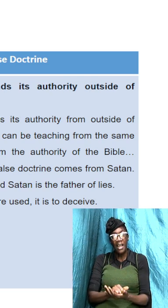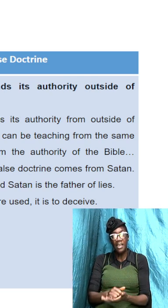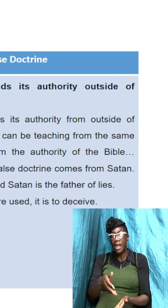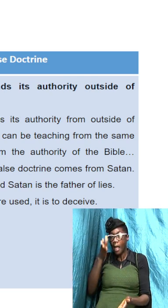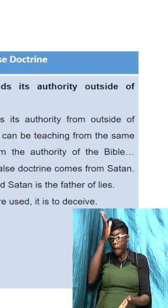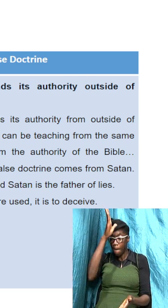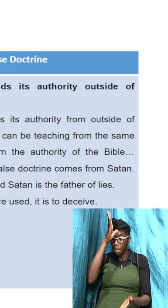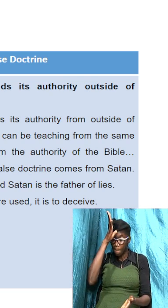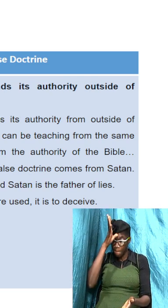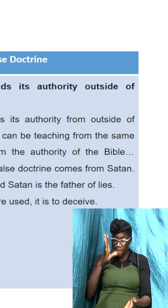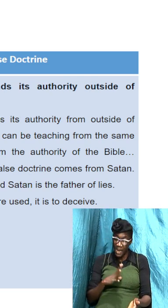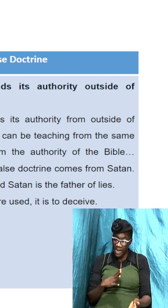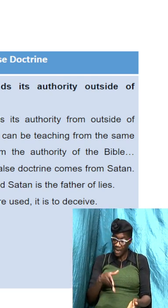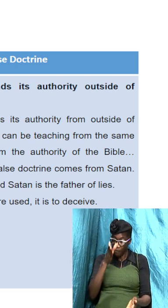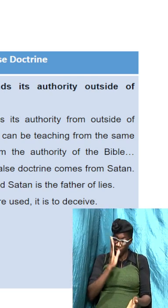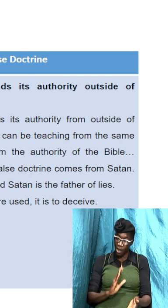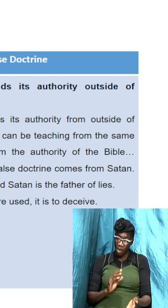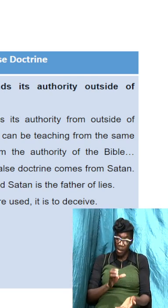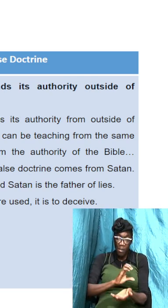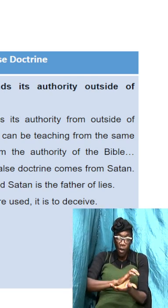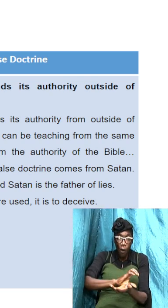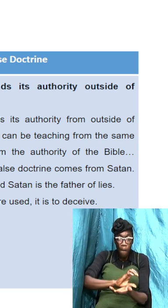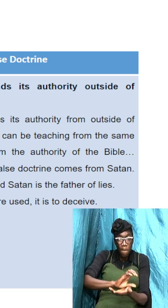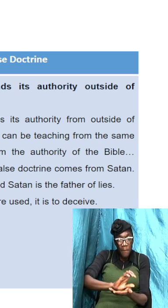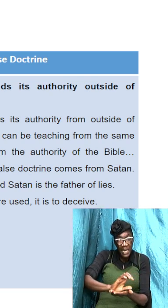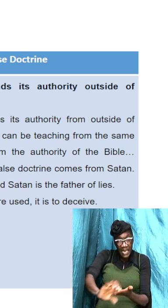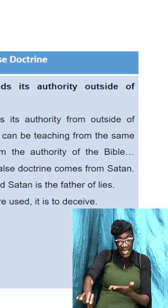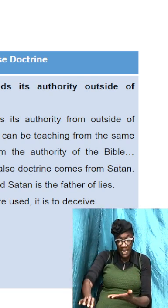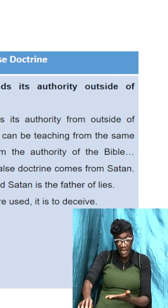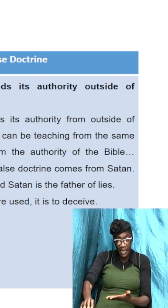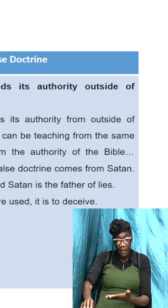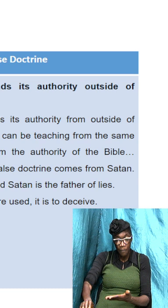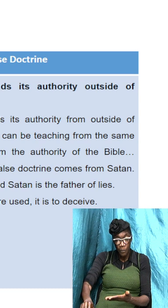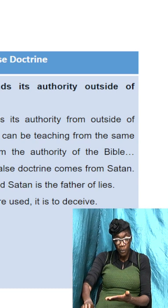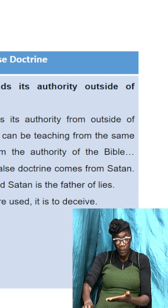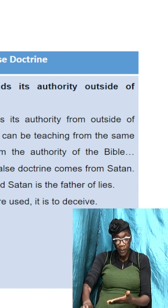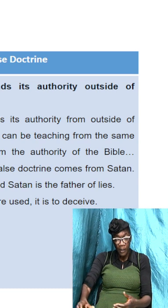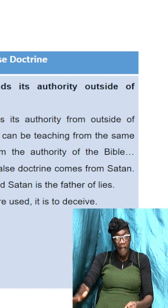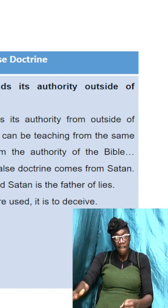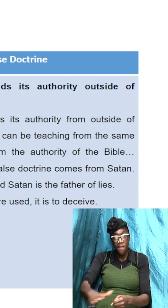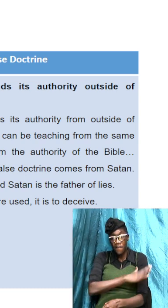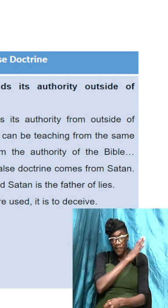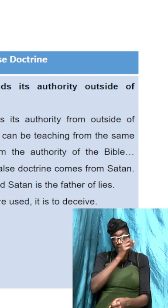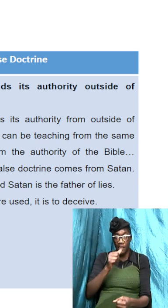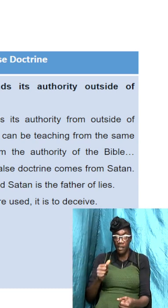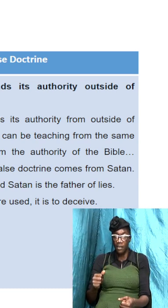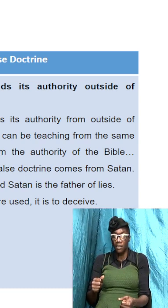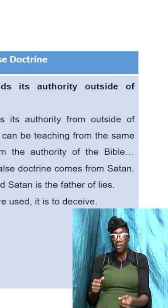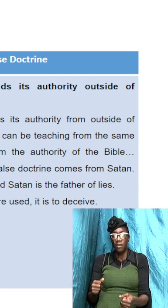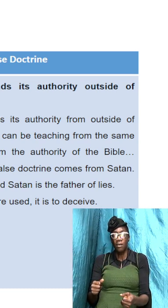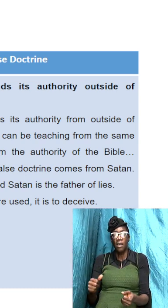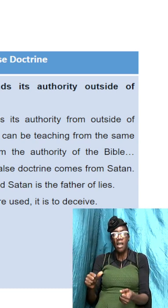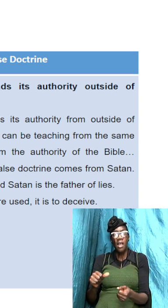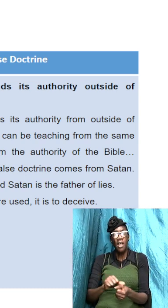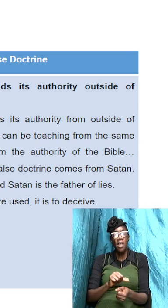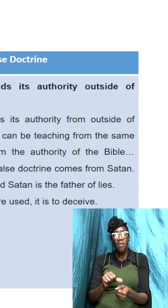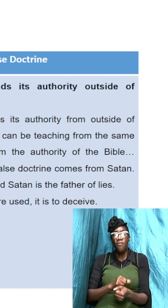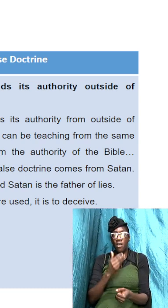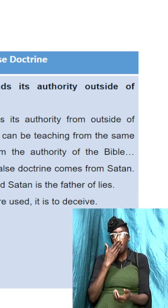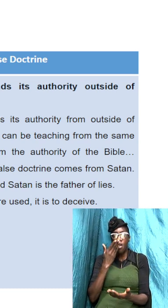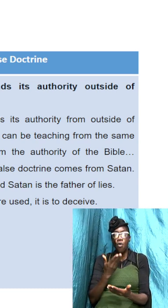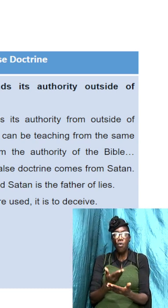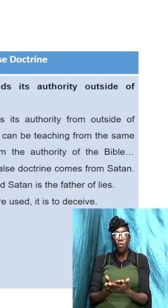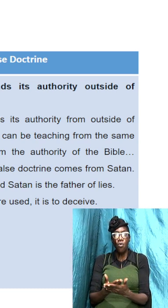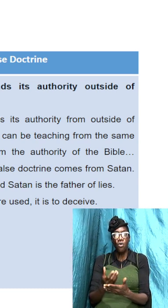completely thoroughly equipped for every good work